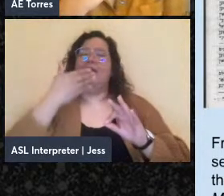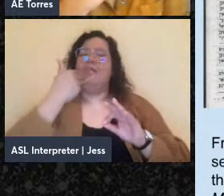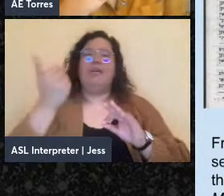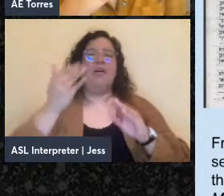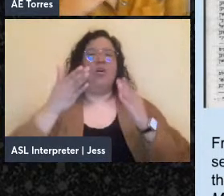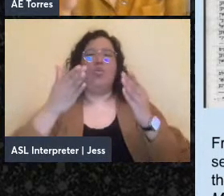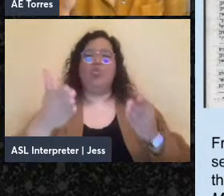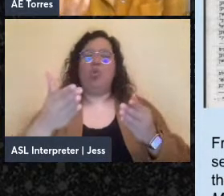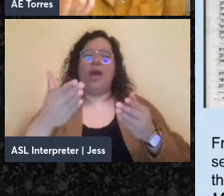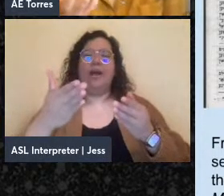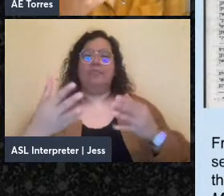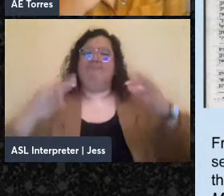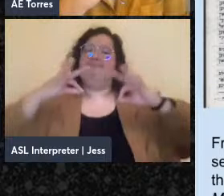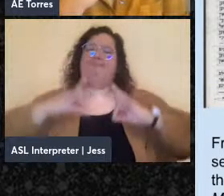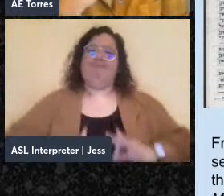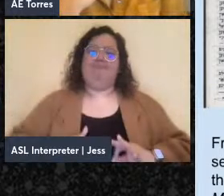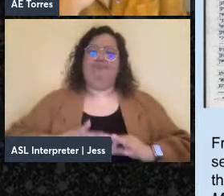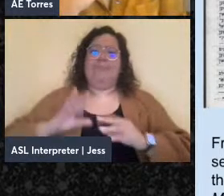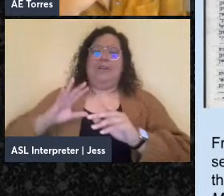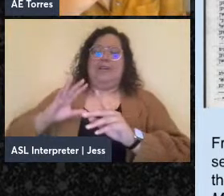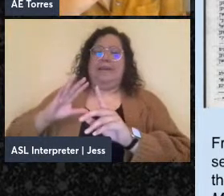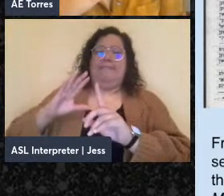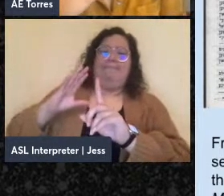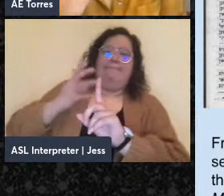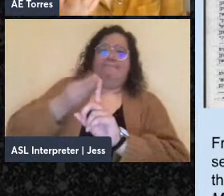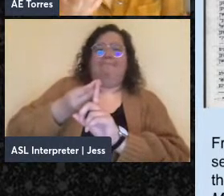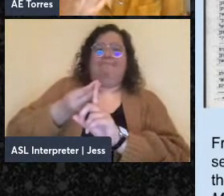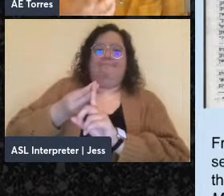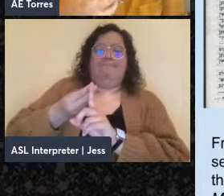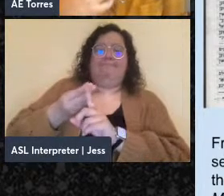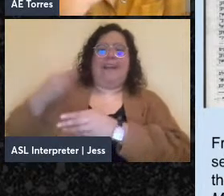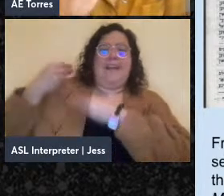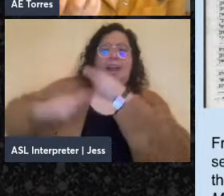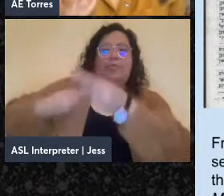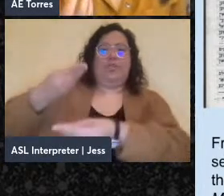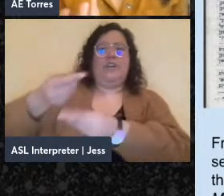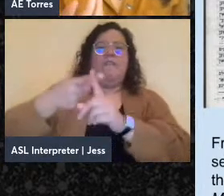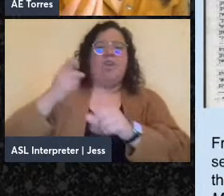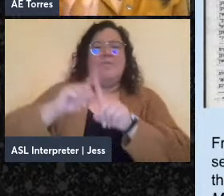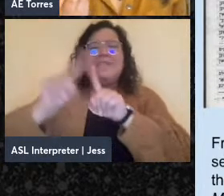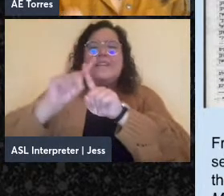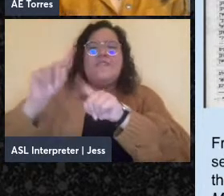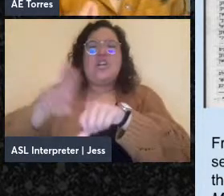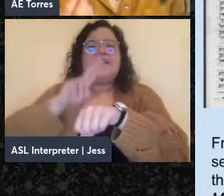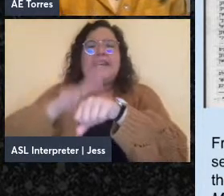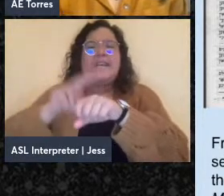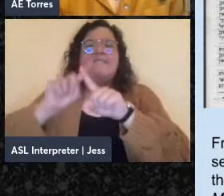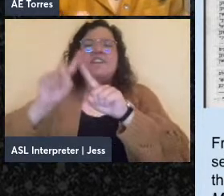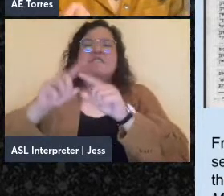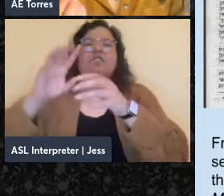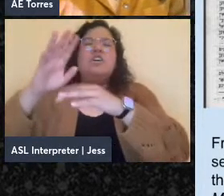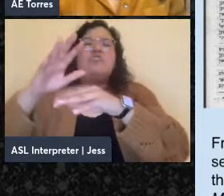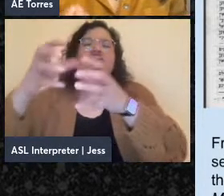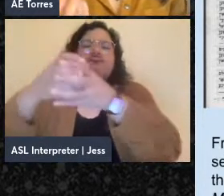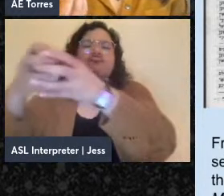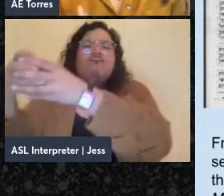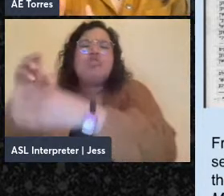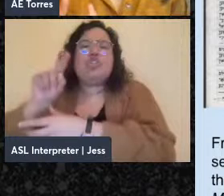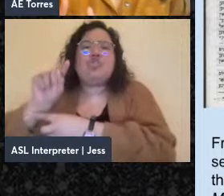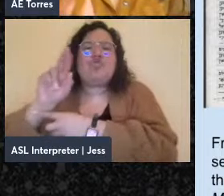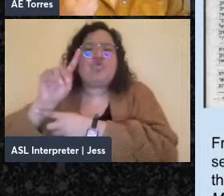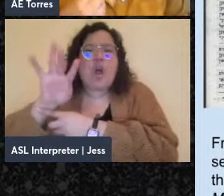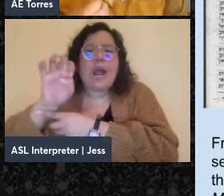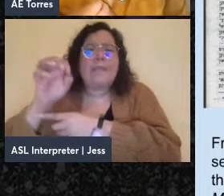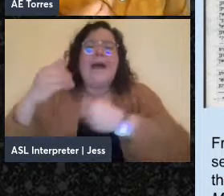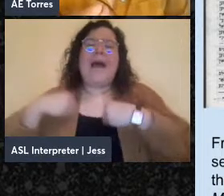heritage, Yerusha, from all nationalities and tribes, which have a special value for philosophy, theory, poetry